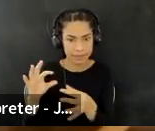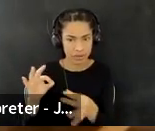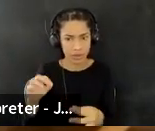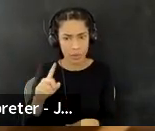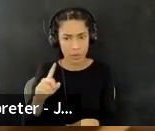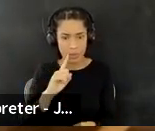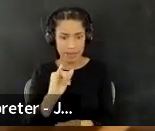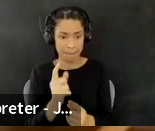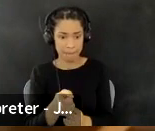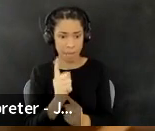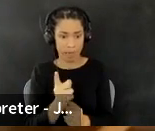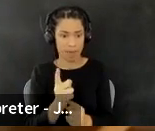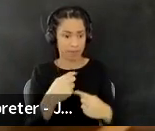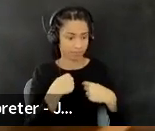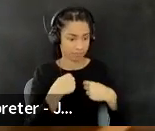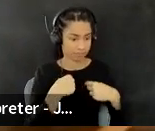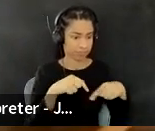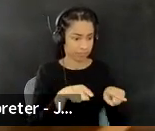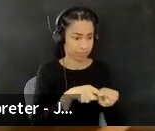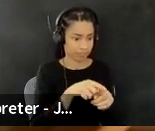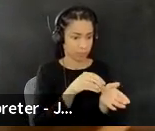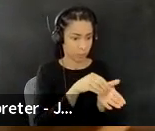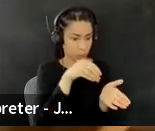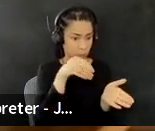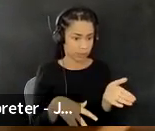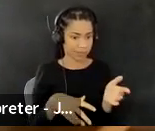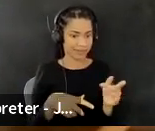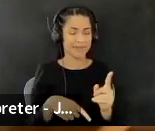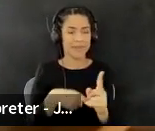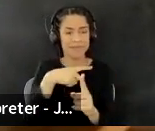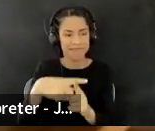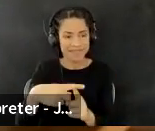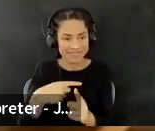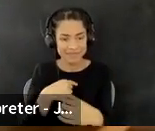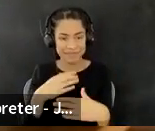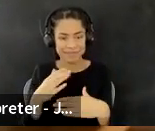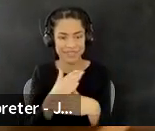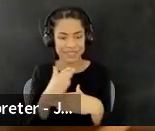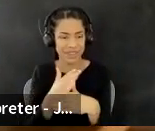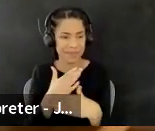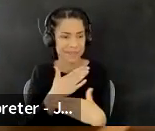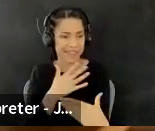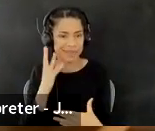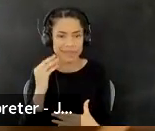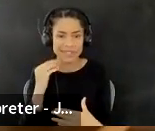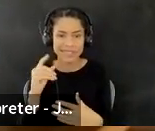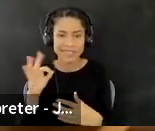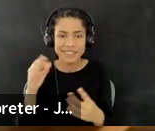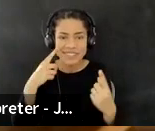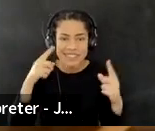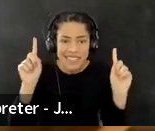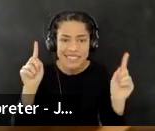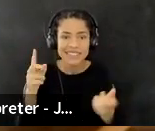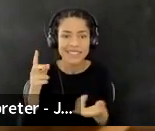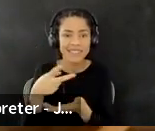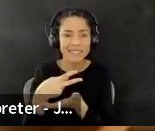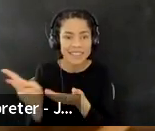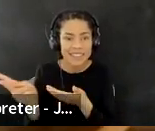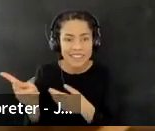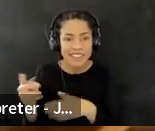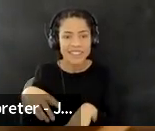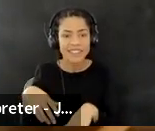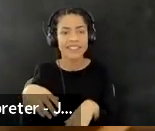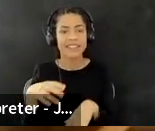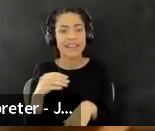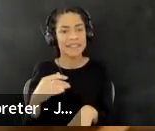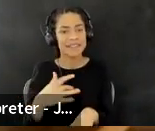in moments sharing, um, some experiences of success and failure and feeling, um,